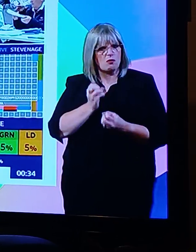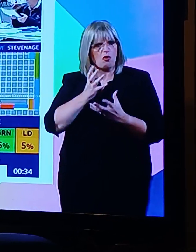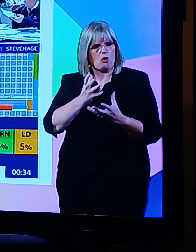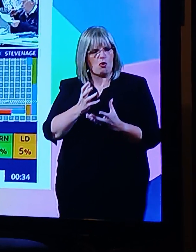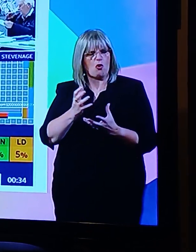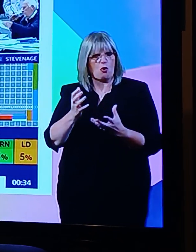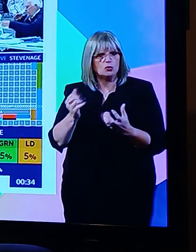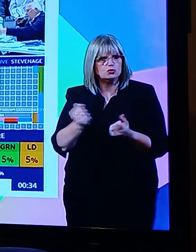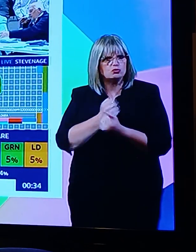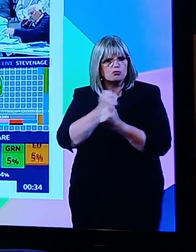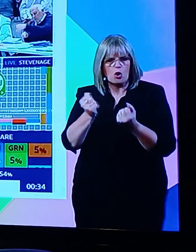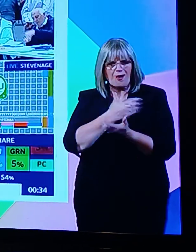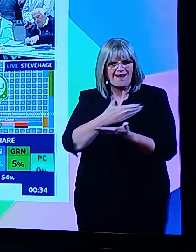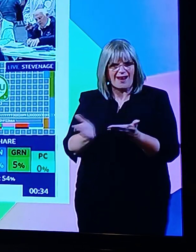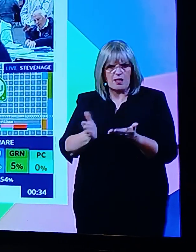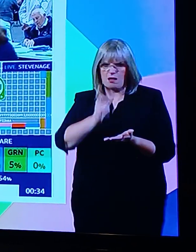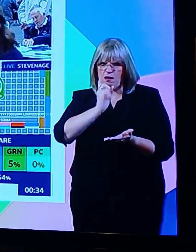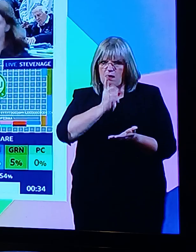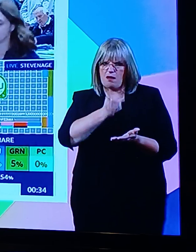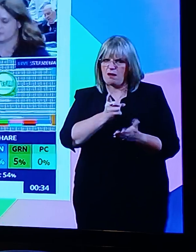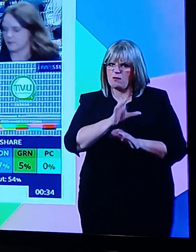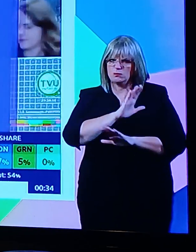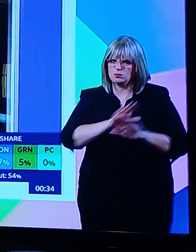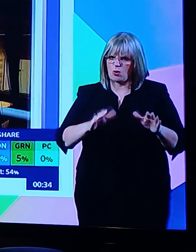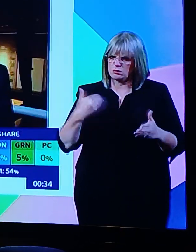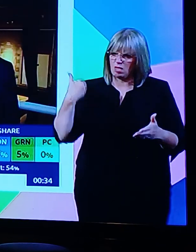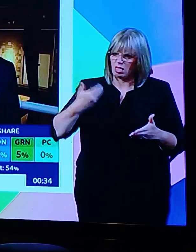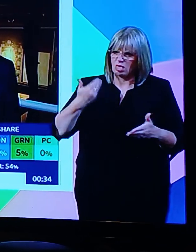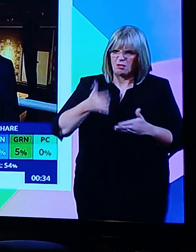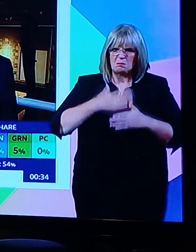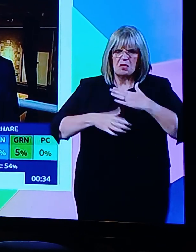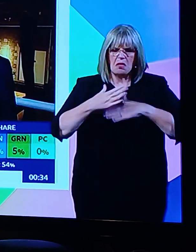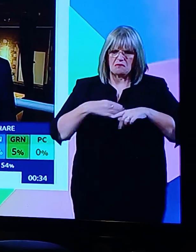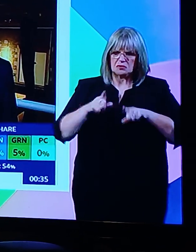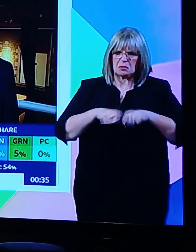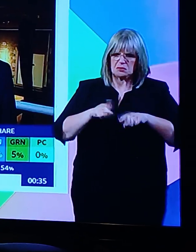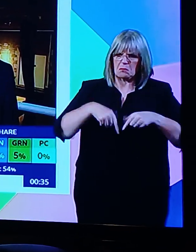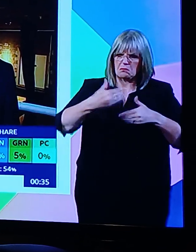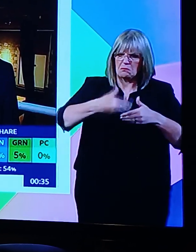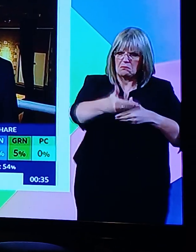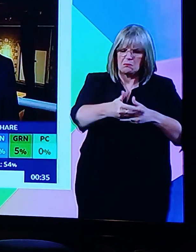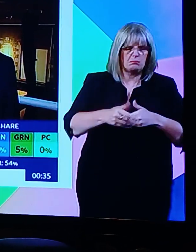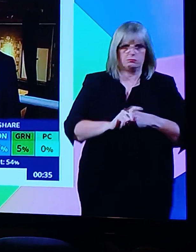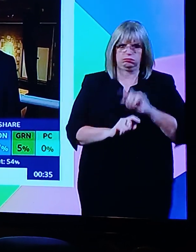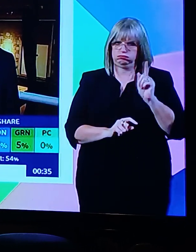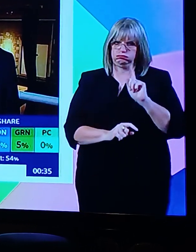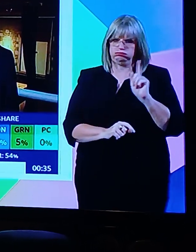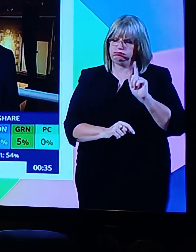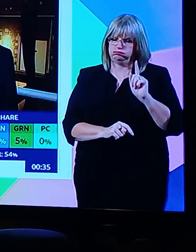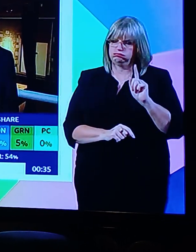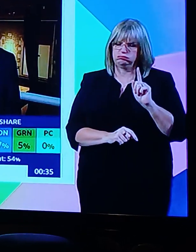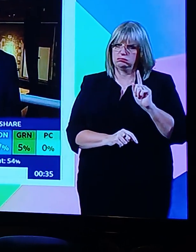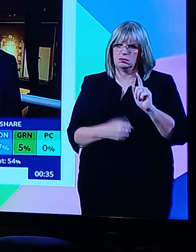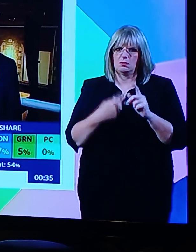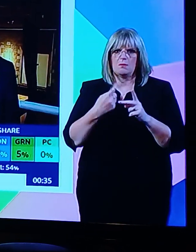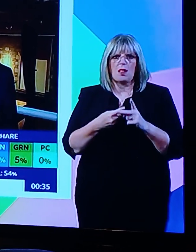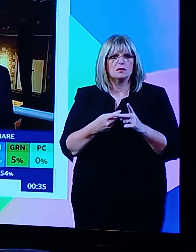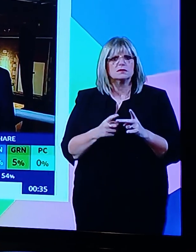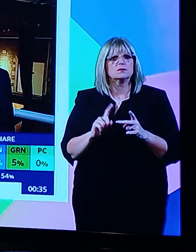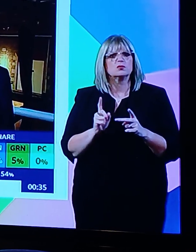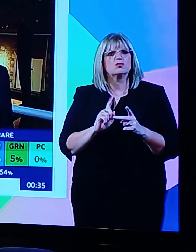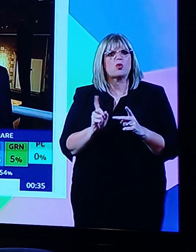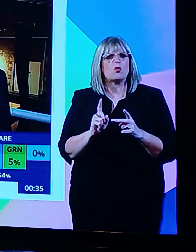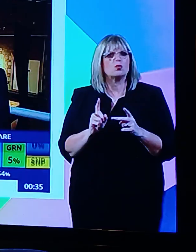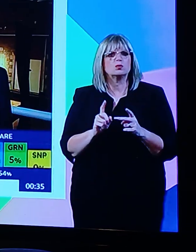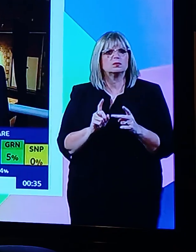your party not to carry on behaving in the way that it has, and not to go into some kind of circus